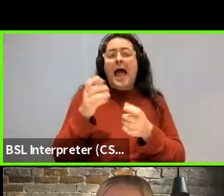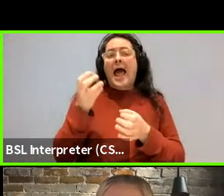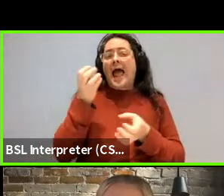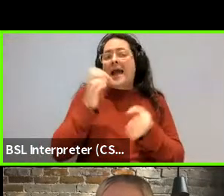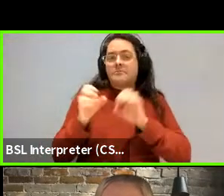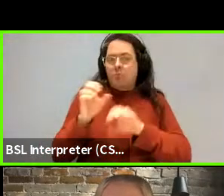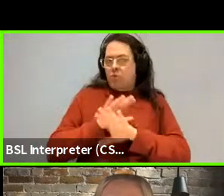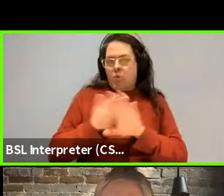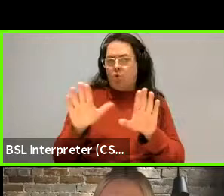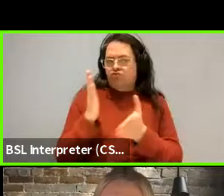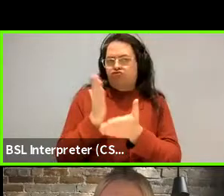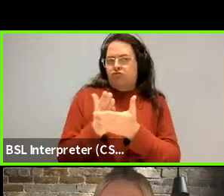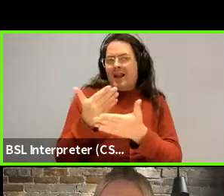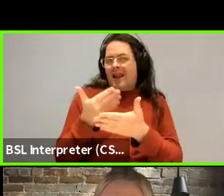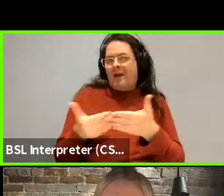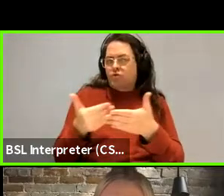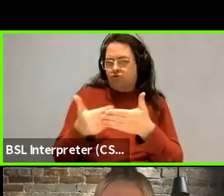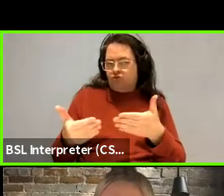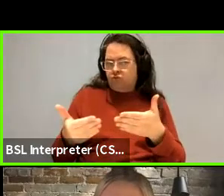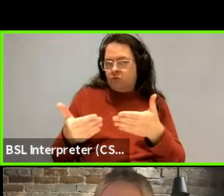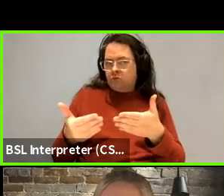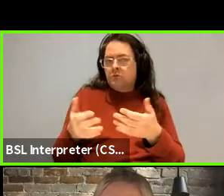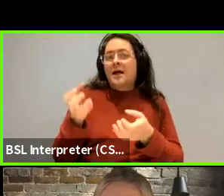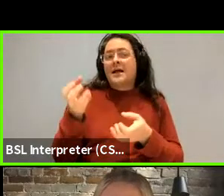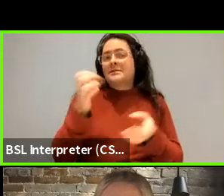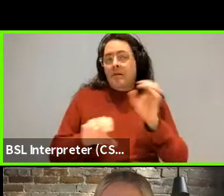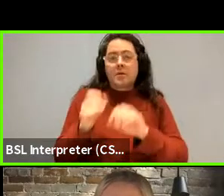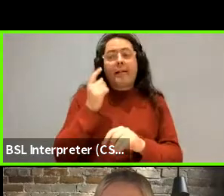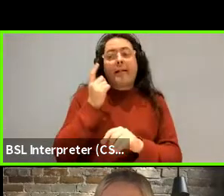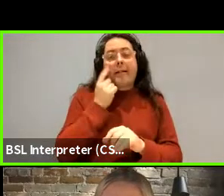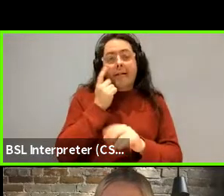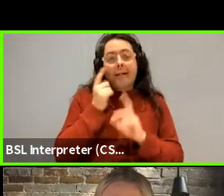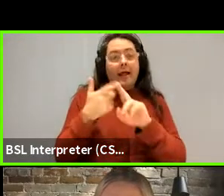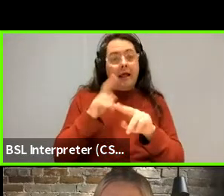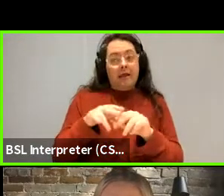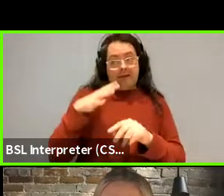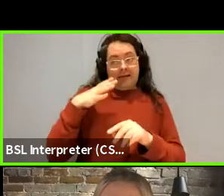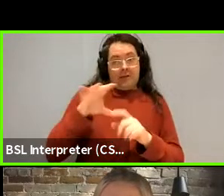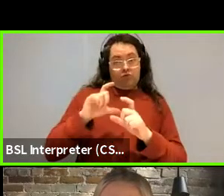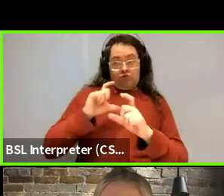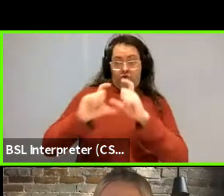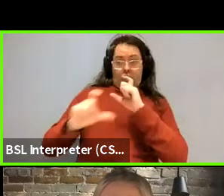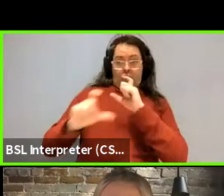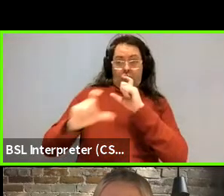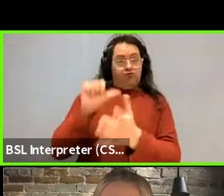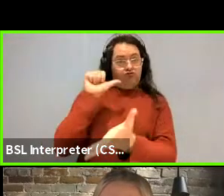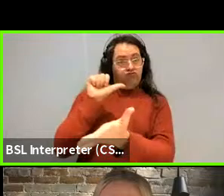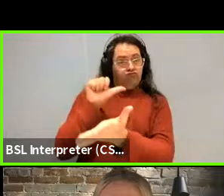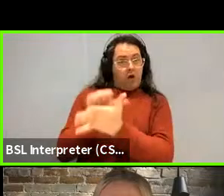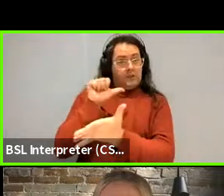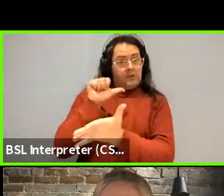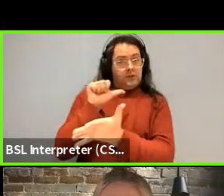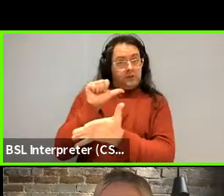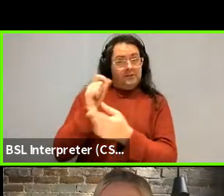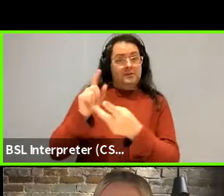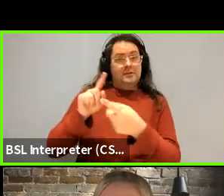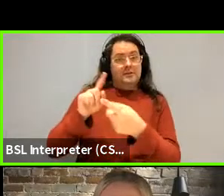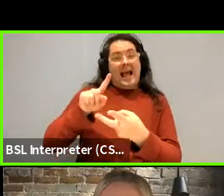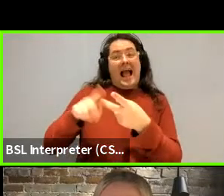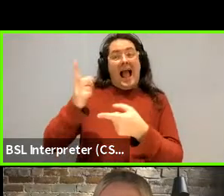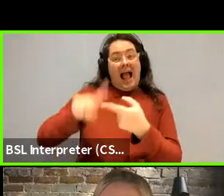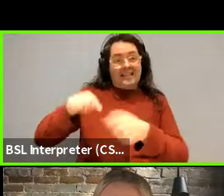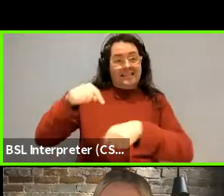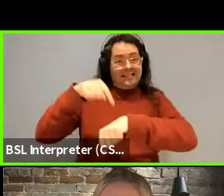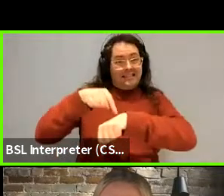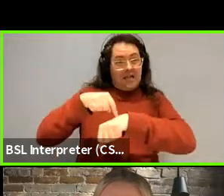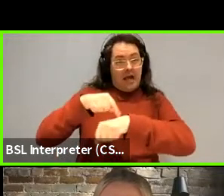time showing how, if there's a need for communication being, being right, getting the thing, And there's a time pressure,